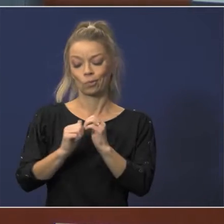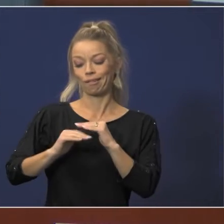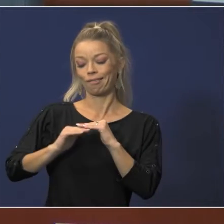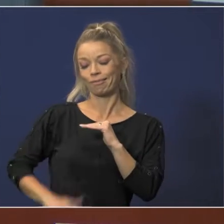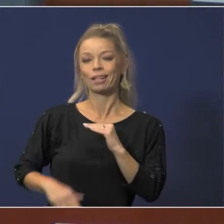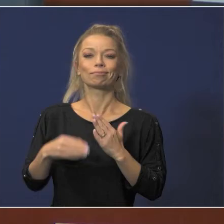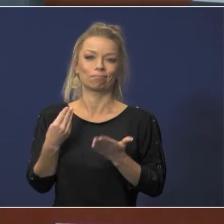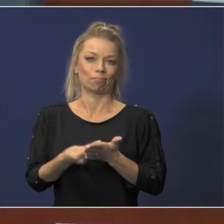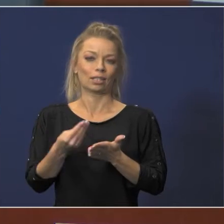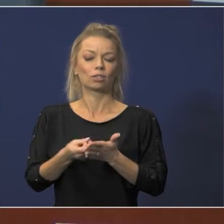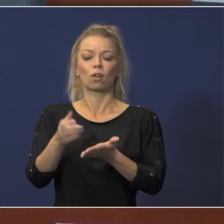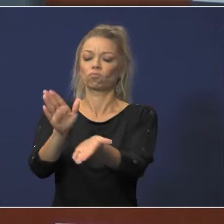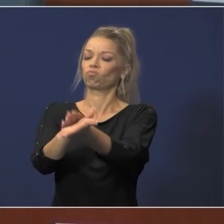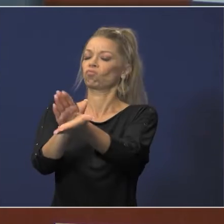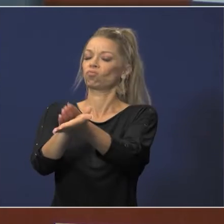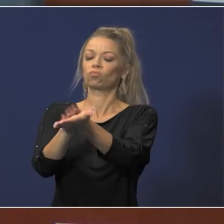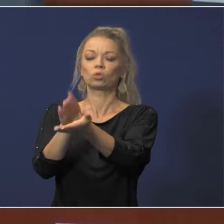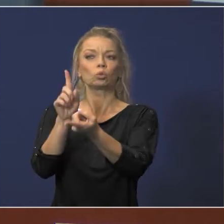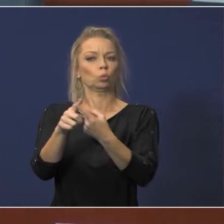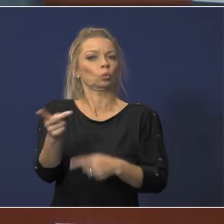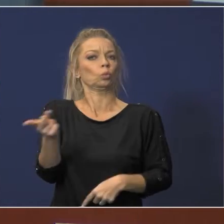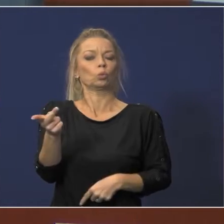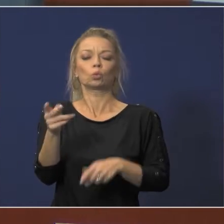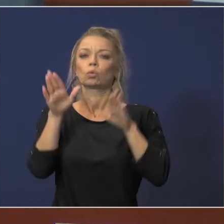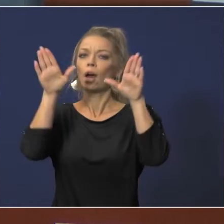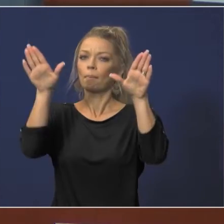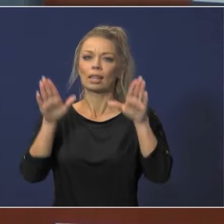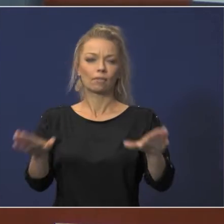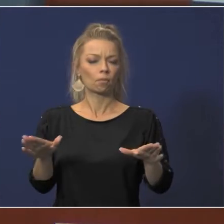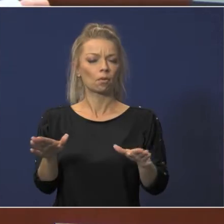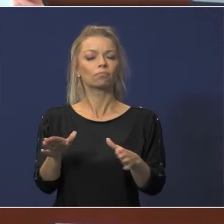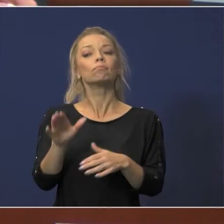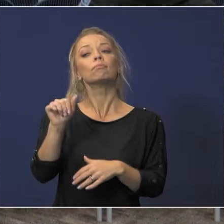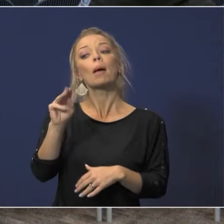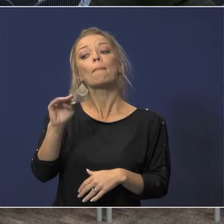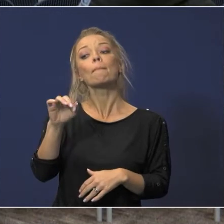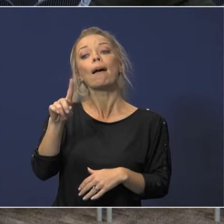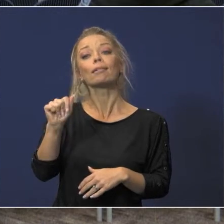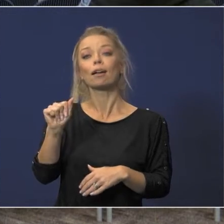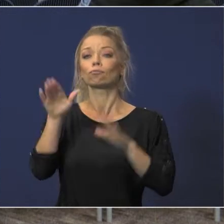kudos to y'all that's unbelievable thank you so much Amanda great job thank you